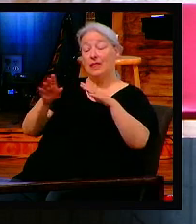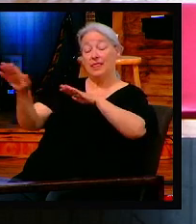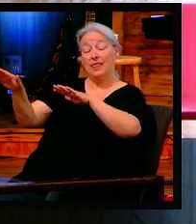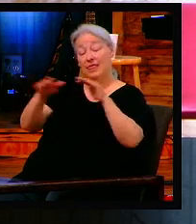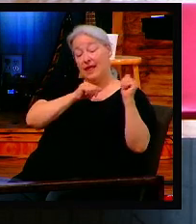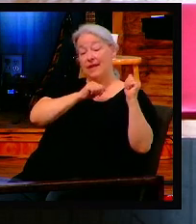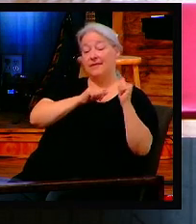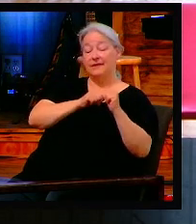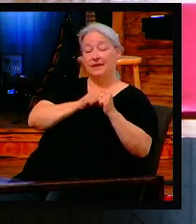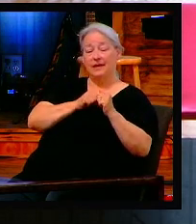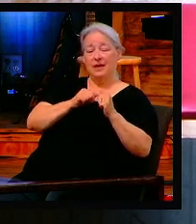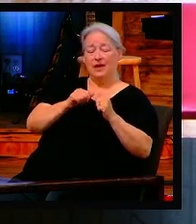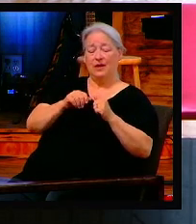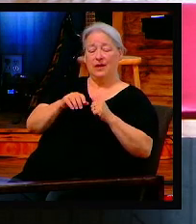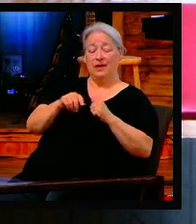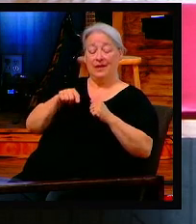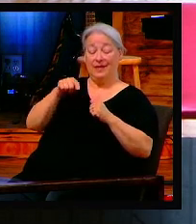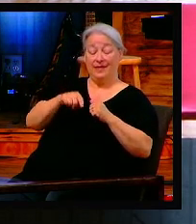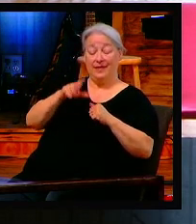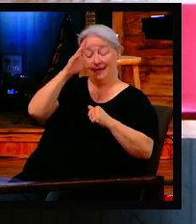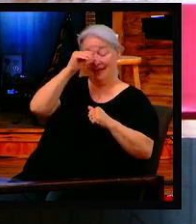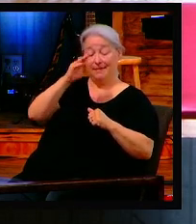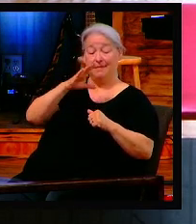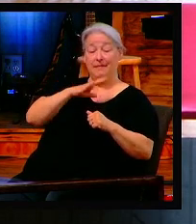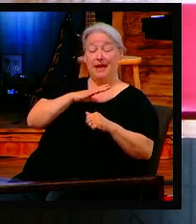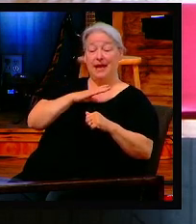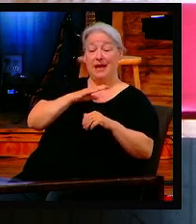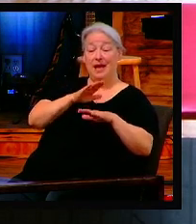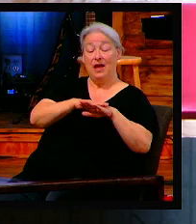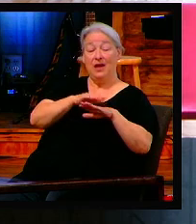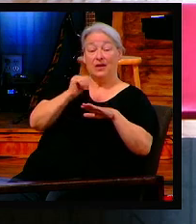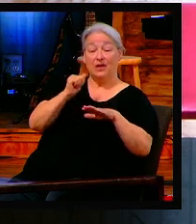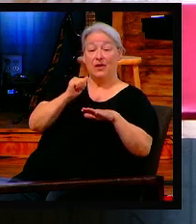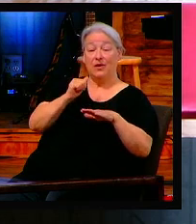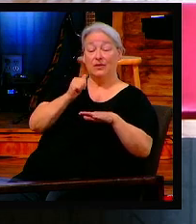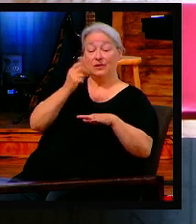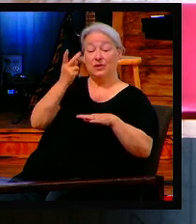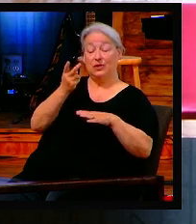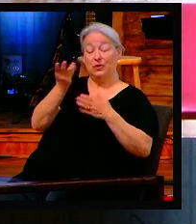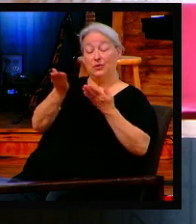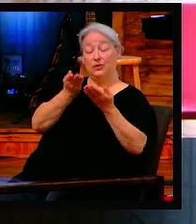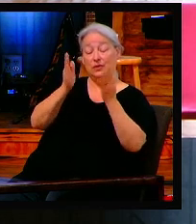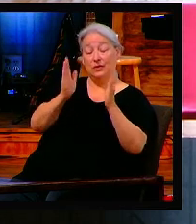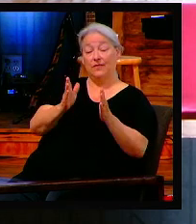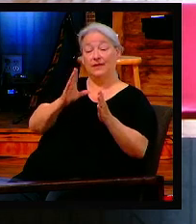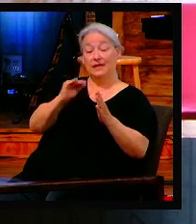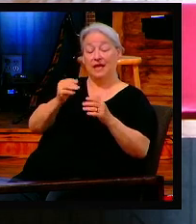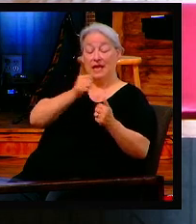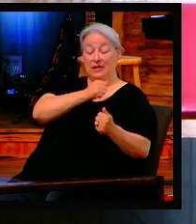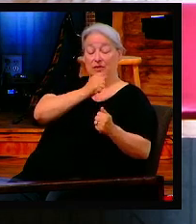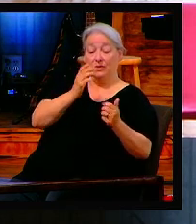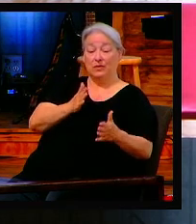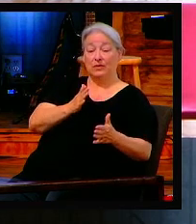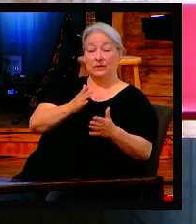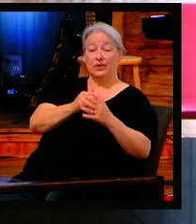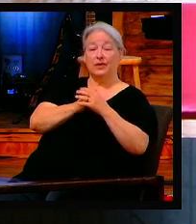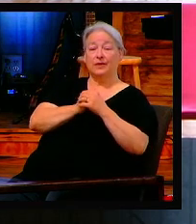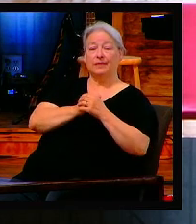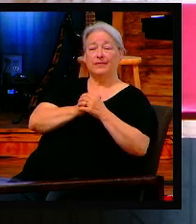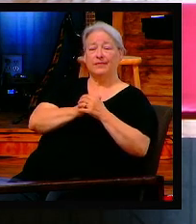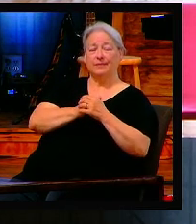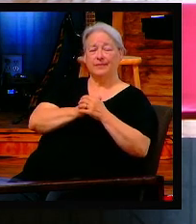his household servants and a devout soldier, hallelujah, for devout soldiers, from among those who waited on him continually.